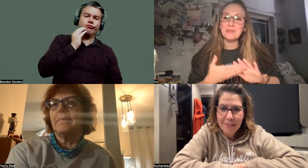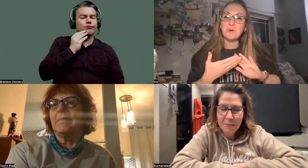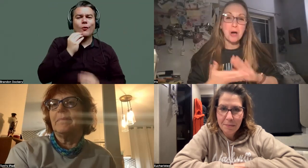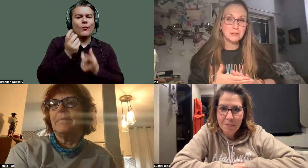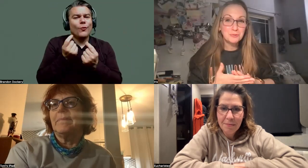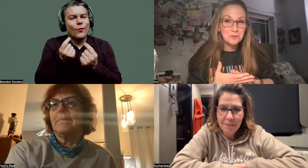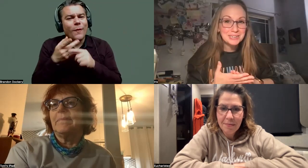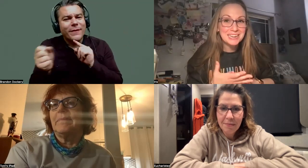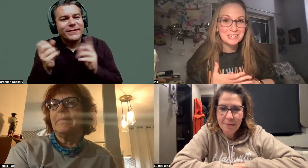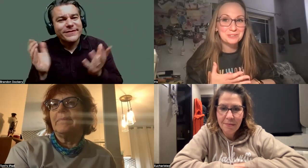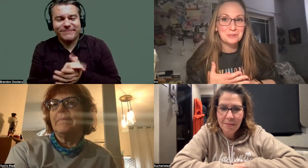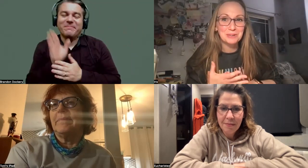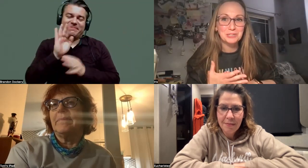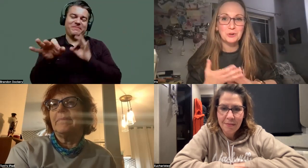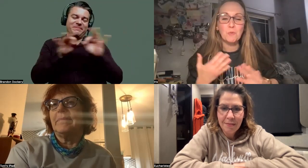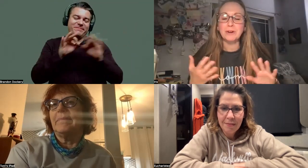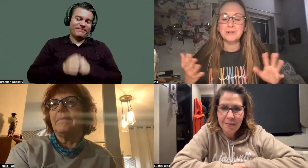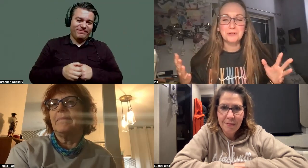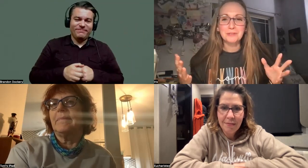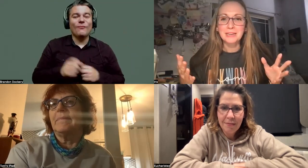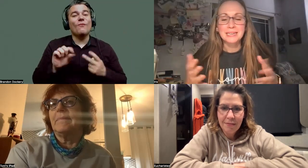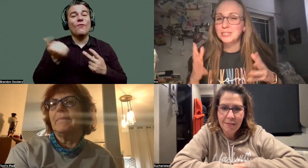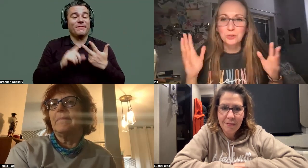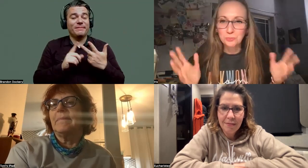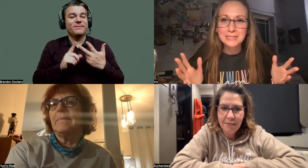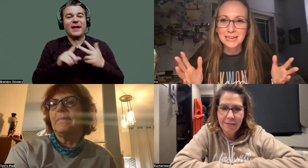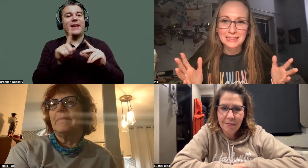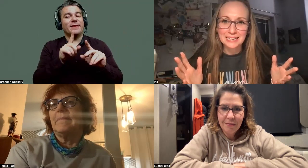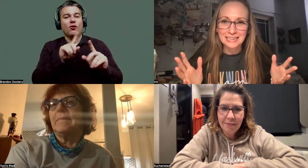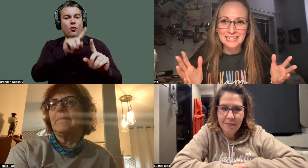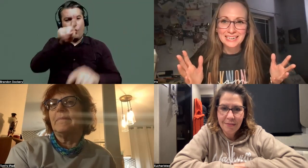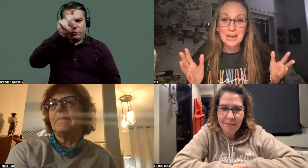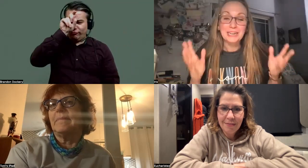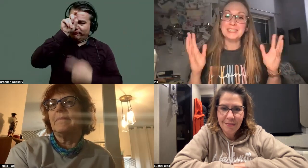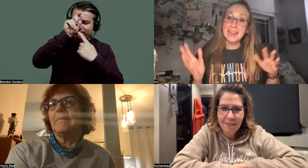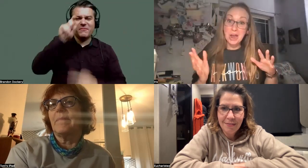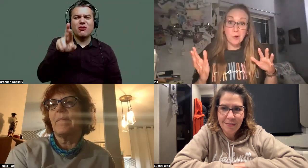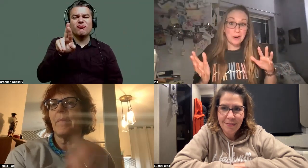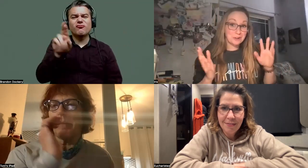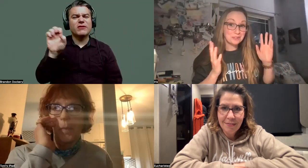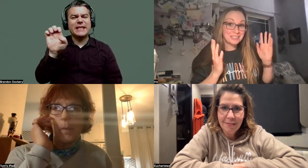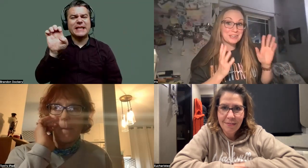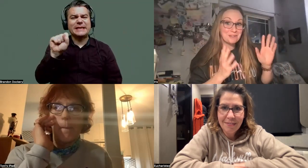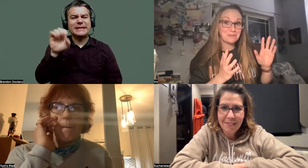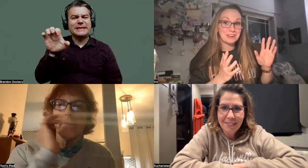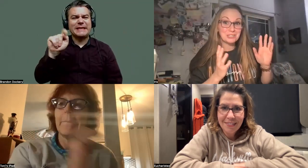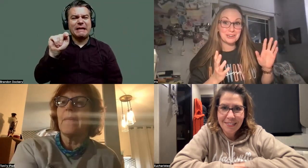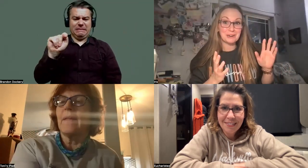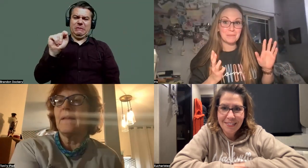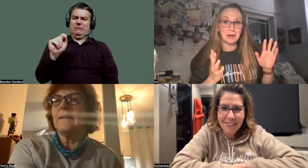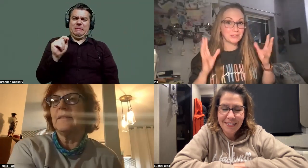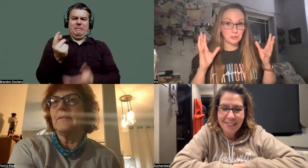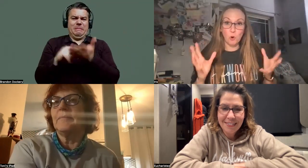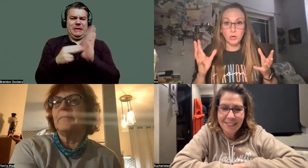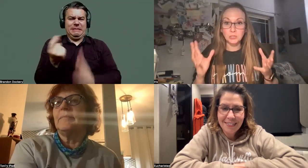tonight, and then we're also going to answer the question, what on earth is the reset thing? Because now are you seeing your friends